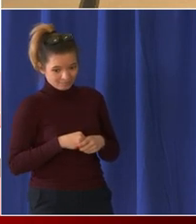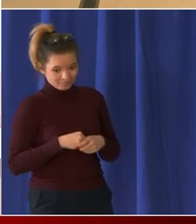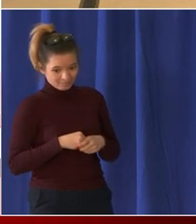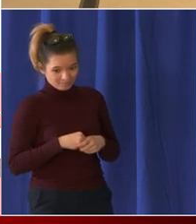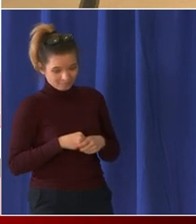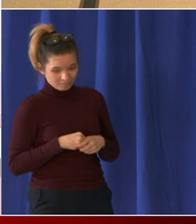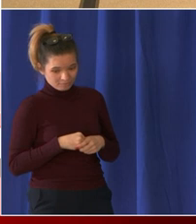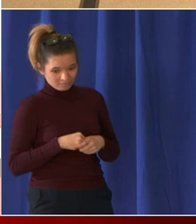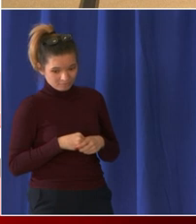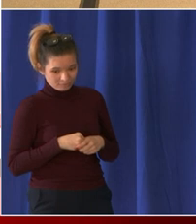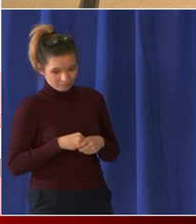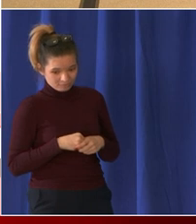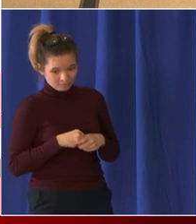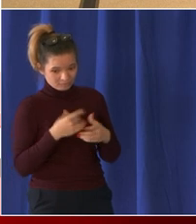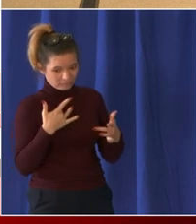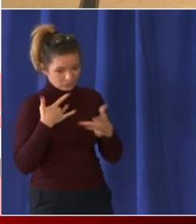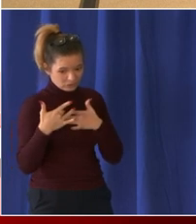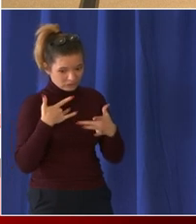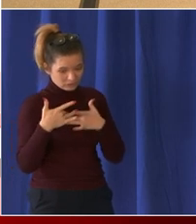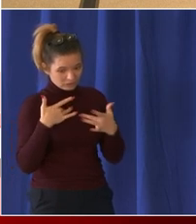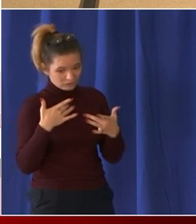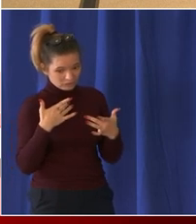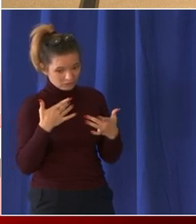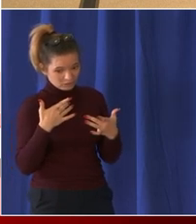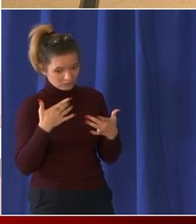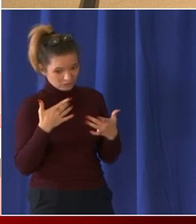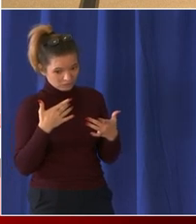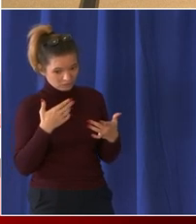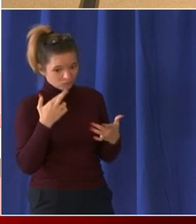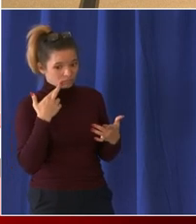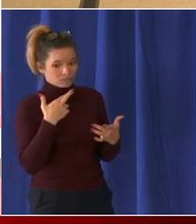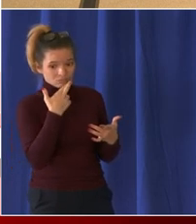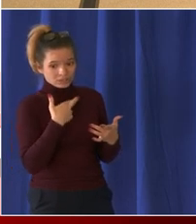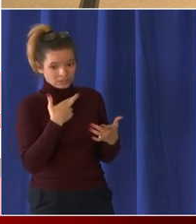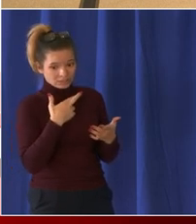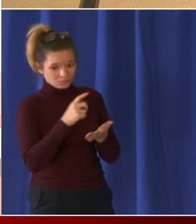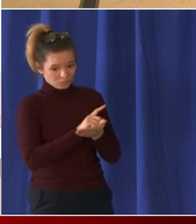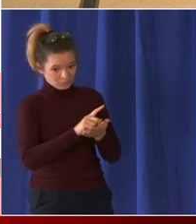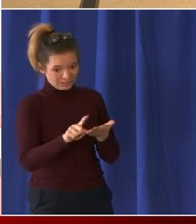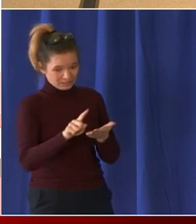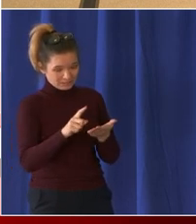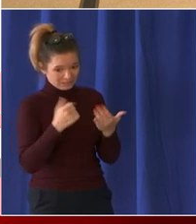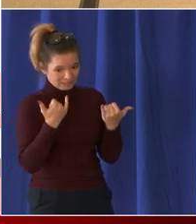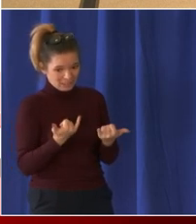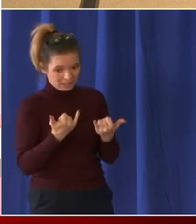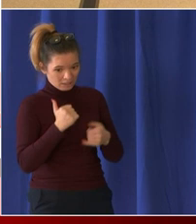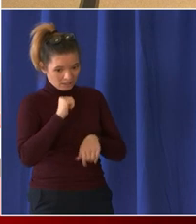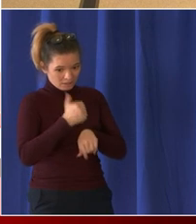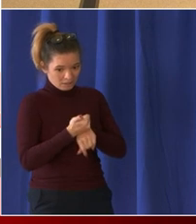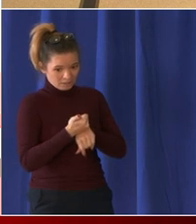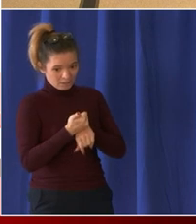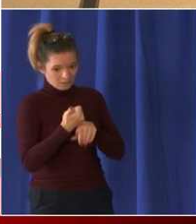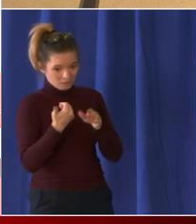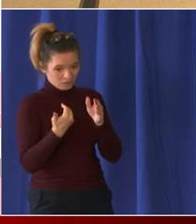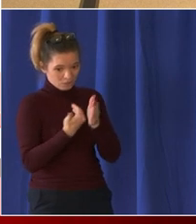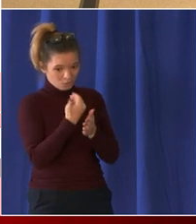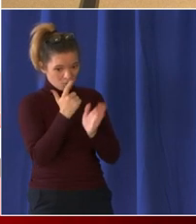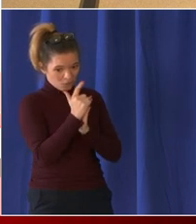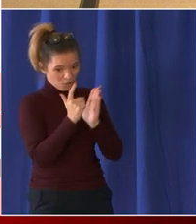having to enforce this entirely new mandate when we see with restaurant weeks excuse me when we see with restaurant weeks week